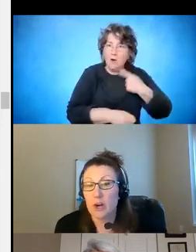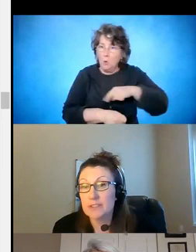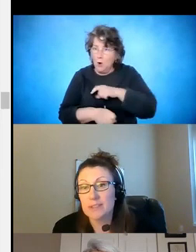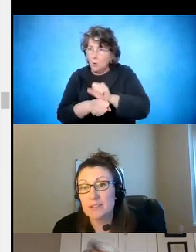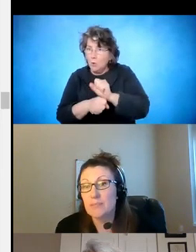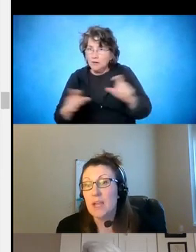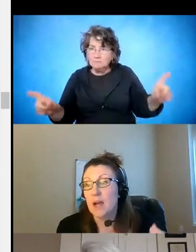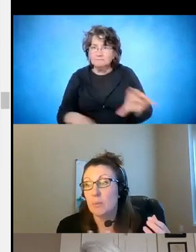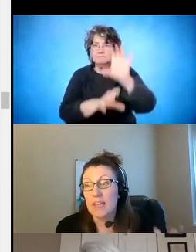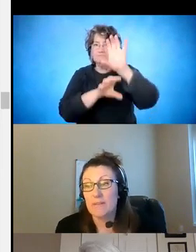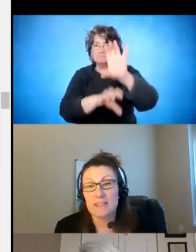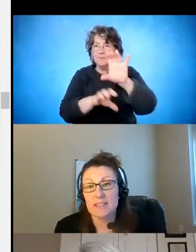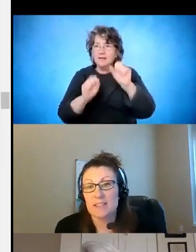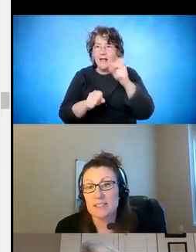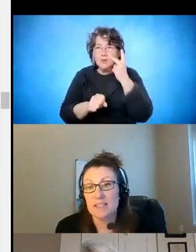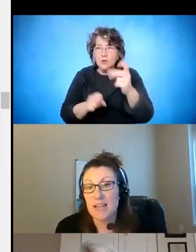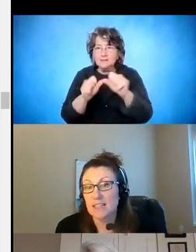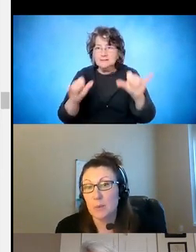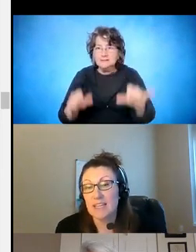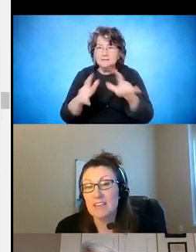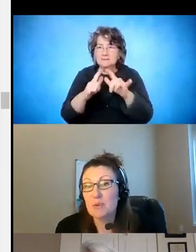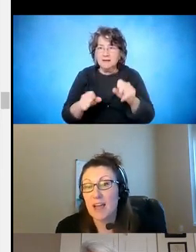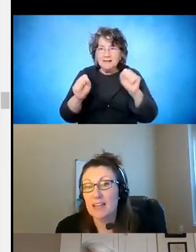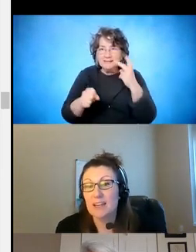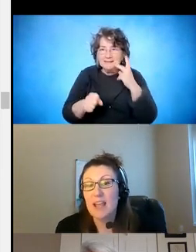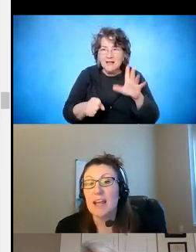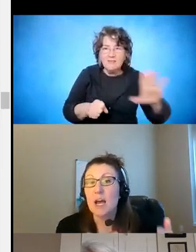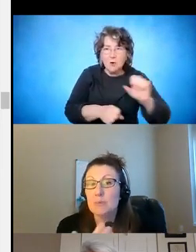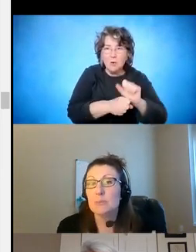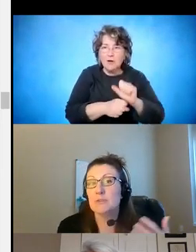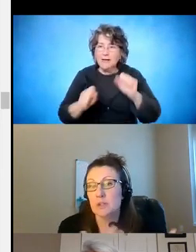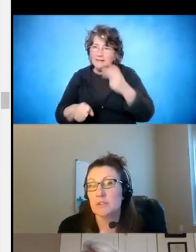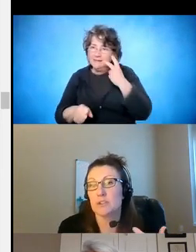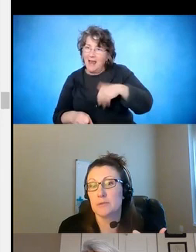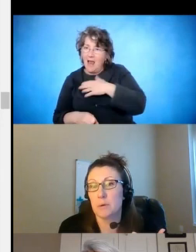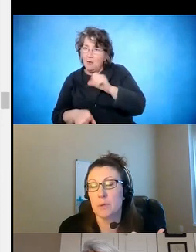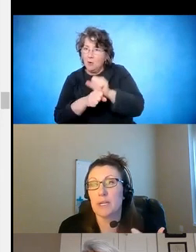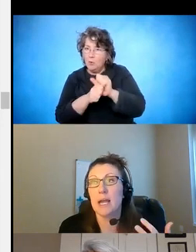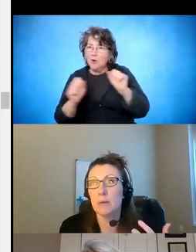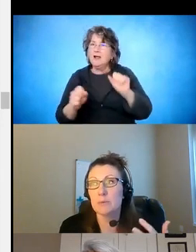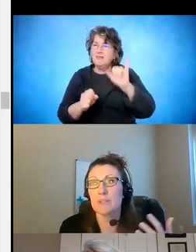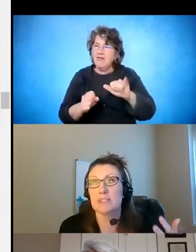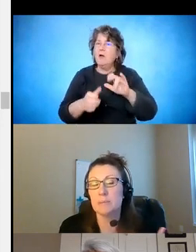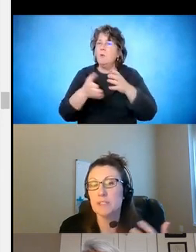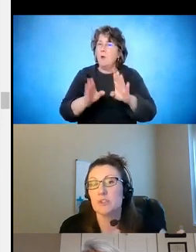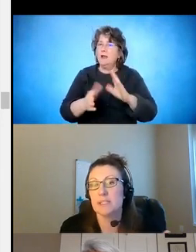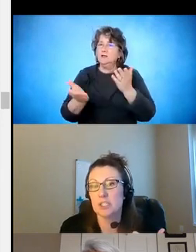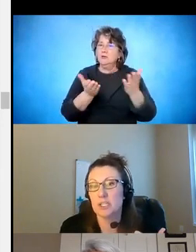search our system. We have access to see exactly what they've provided, and it helps move services forward. It helps with the seamless transition